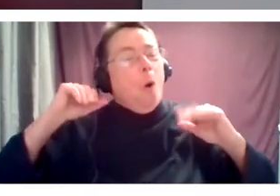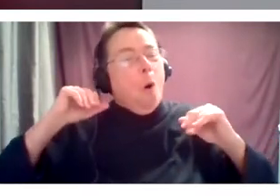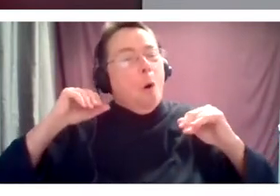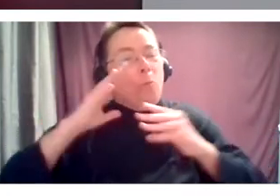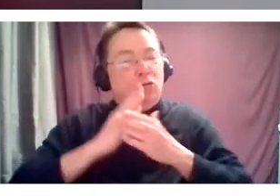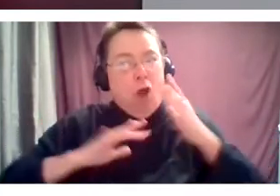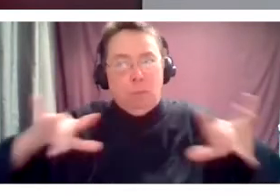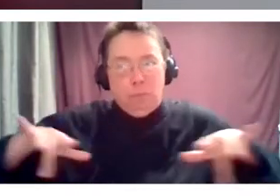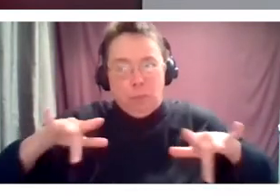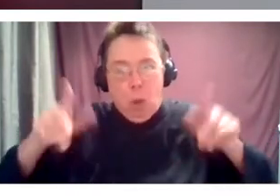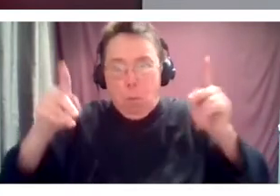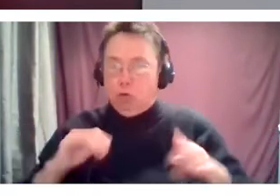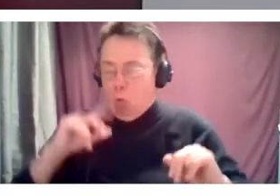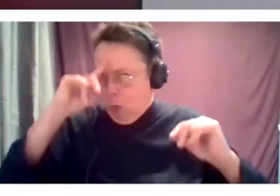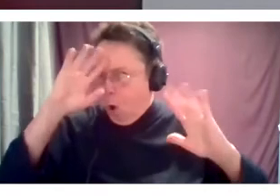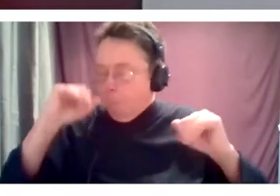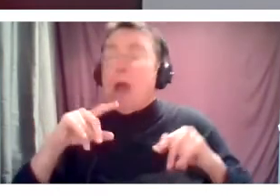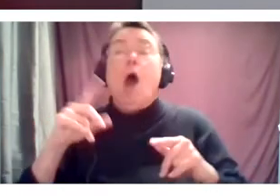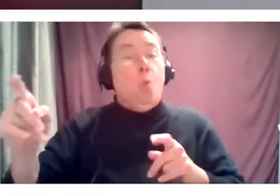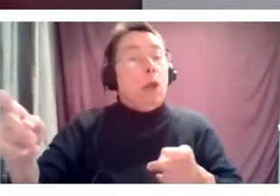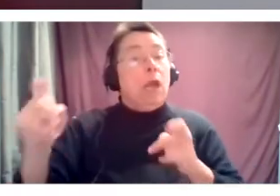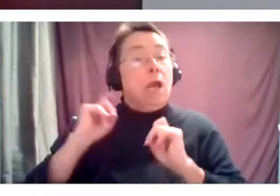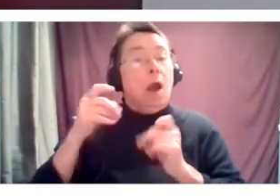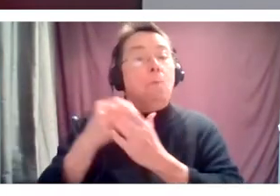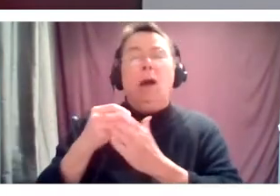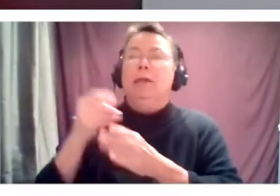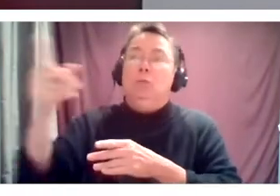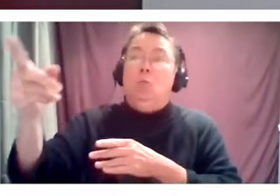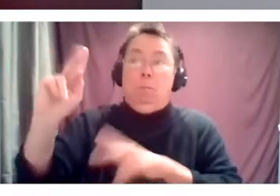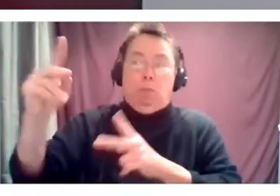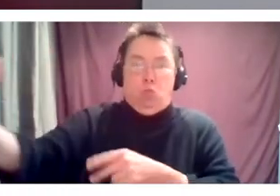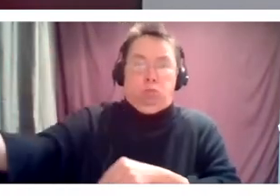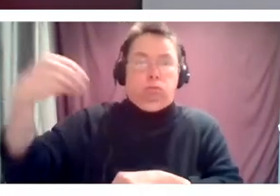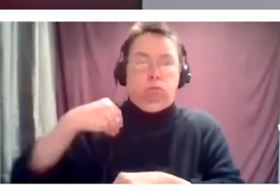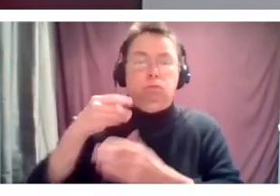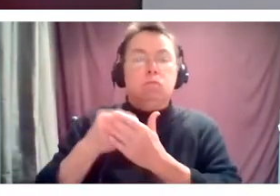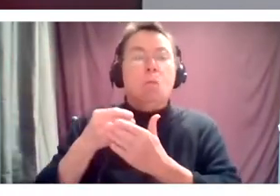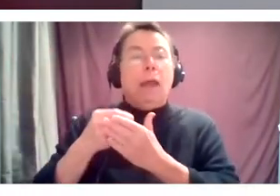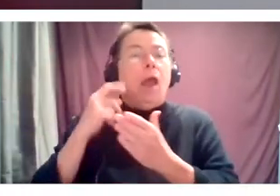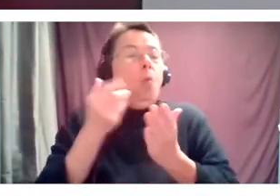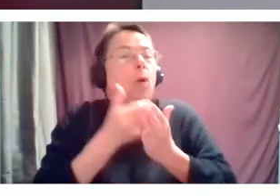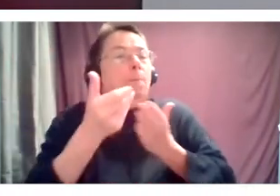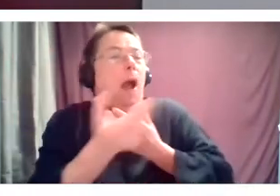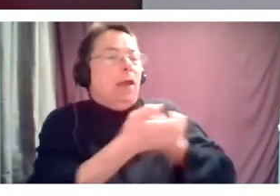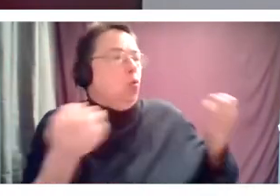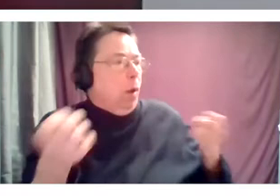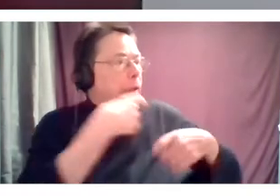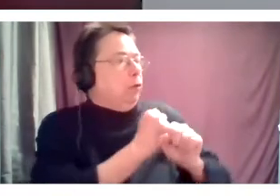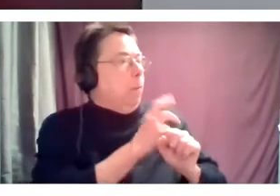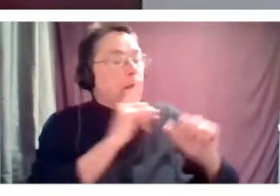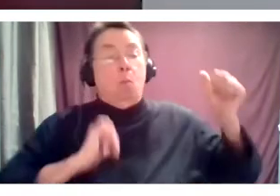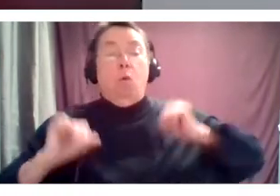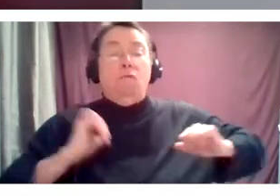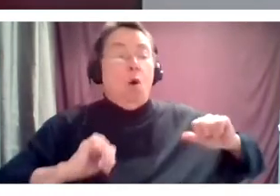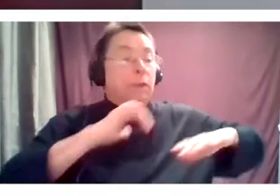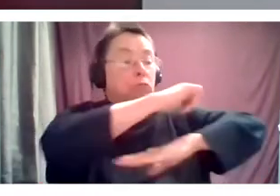were blessed with a grant from one of our funders to allow us to buy some equipment to make our performance space a little bit safer.